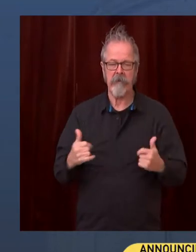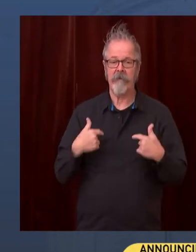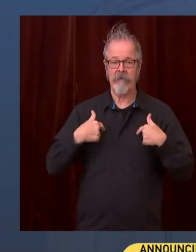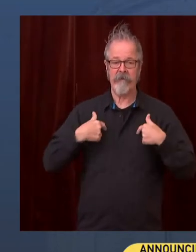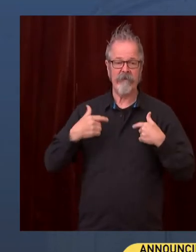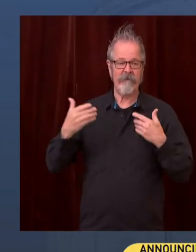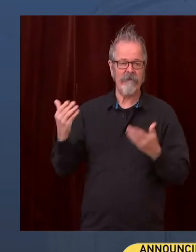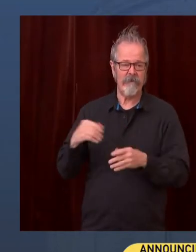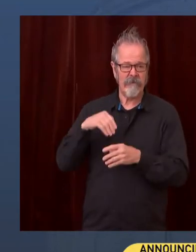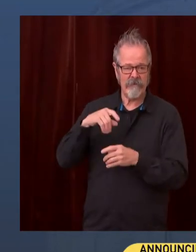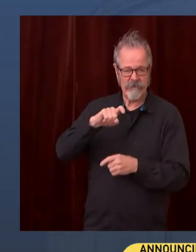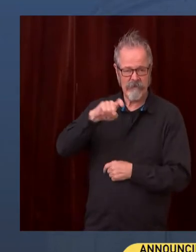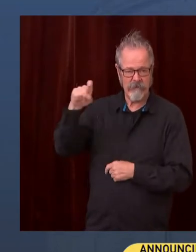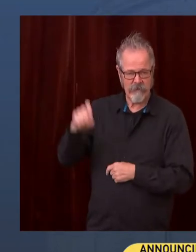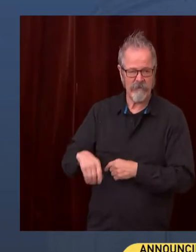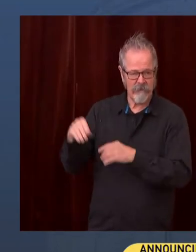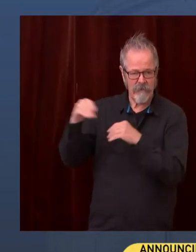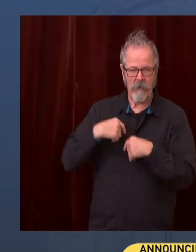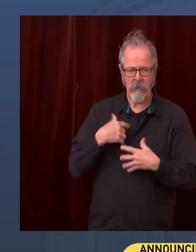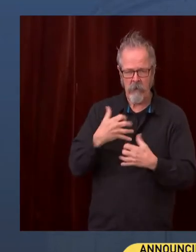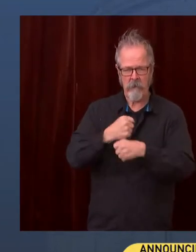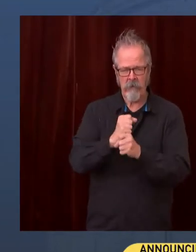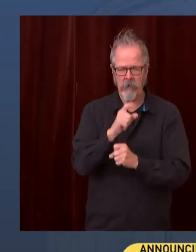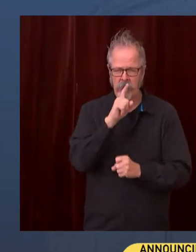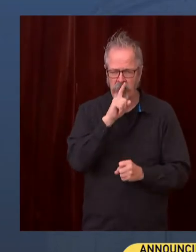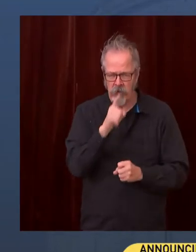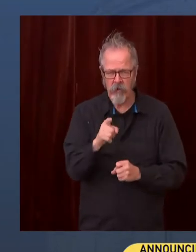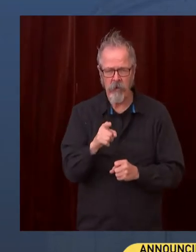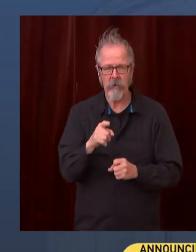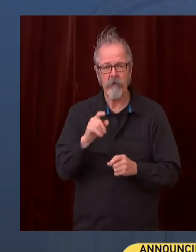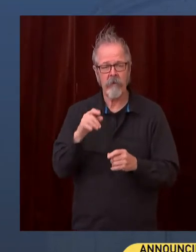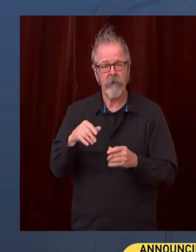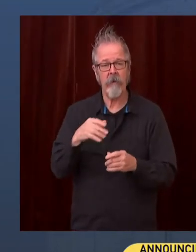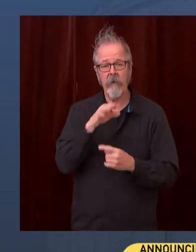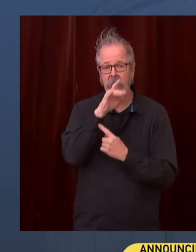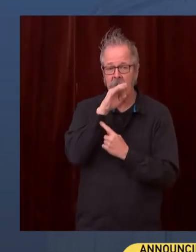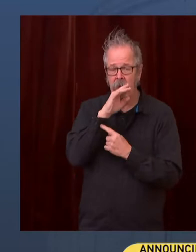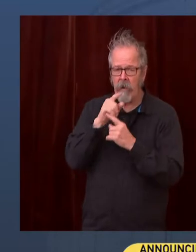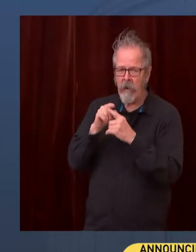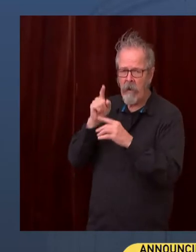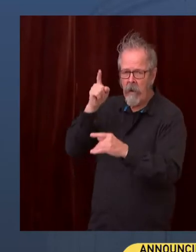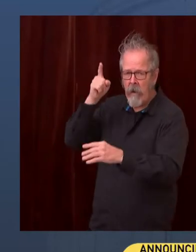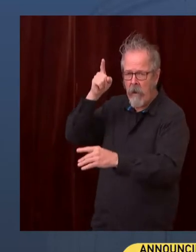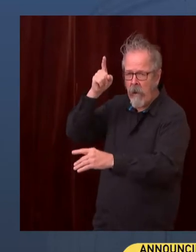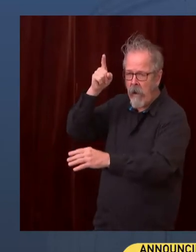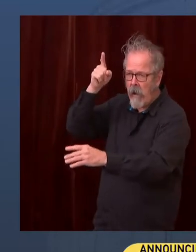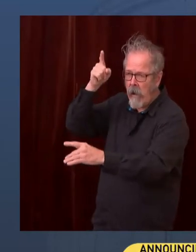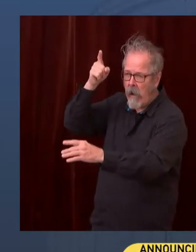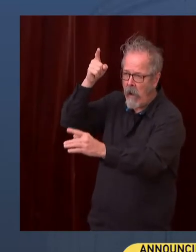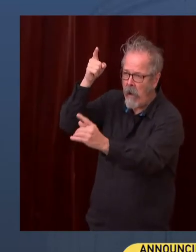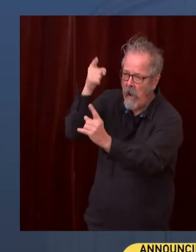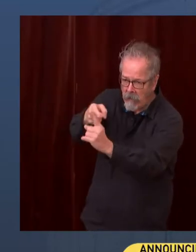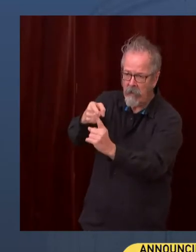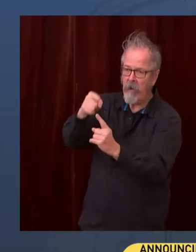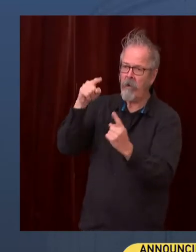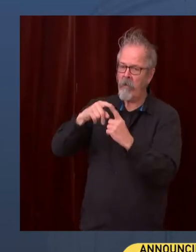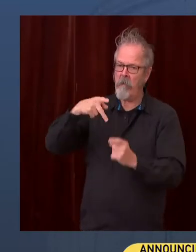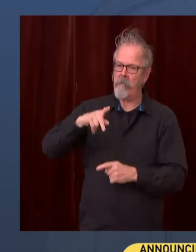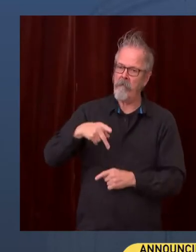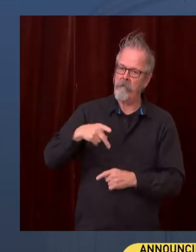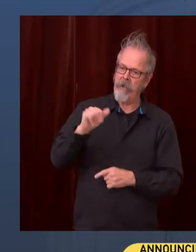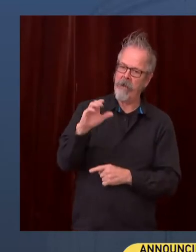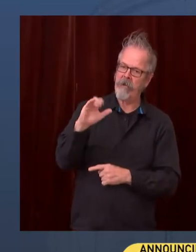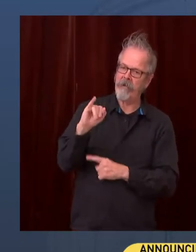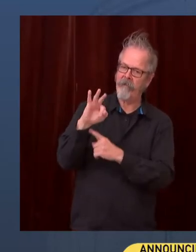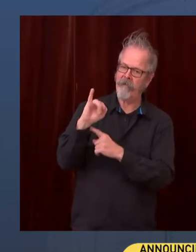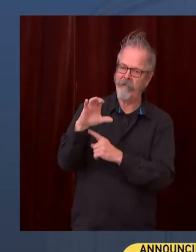the sound is traveling all the way across to the Pacific Northwest. I want to thank you, Governor.